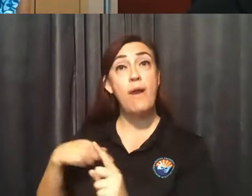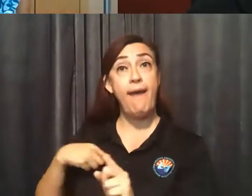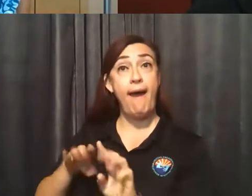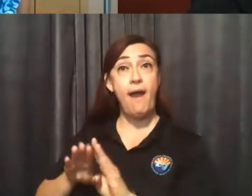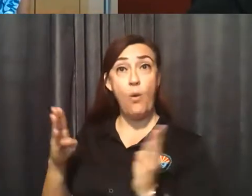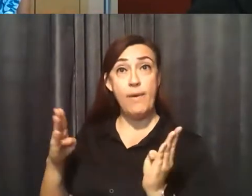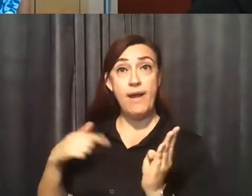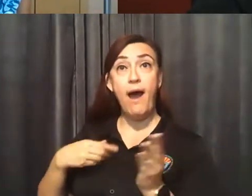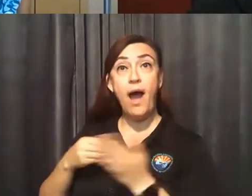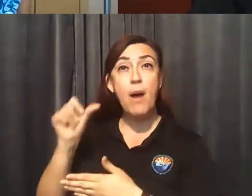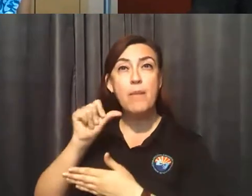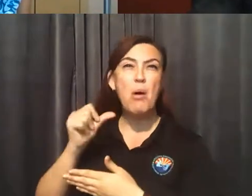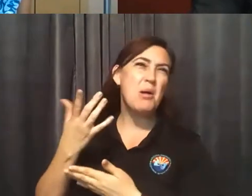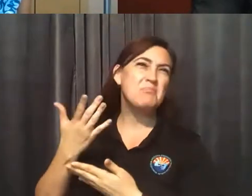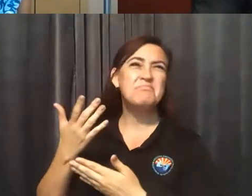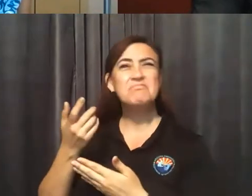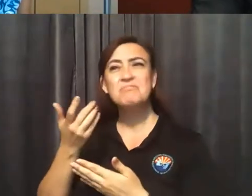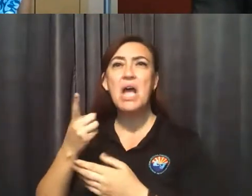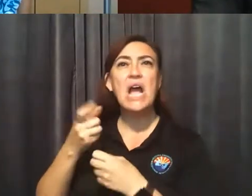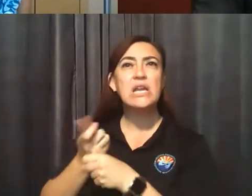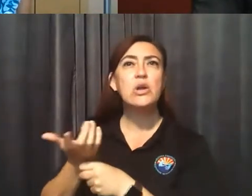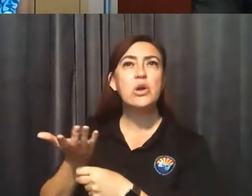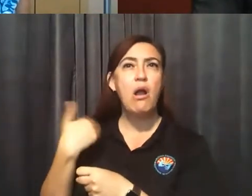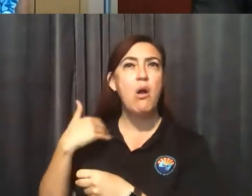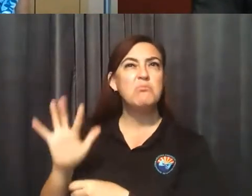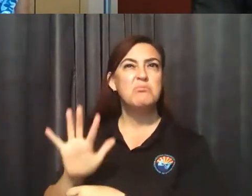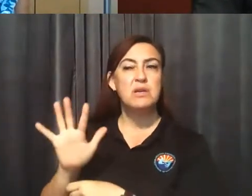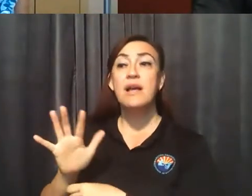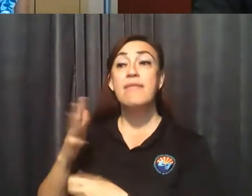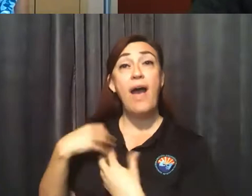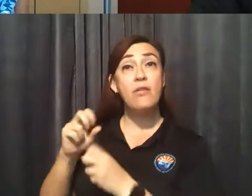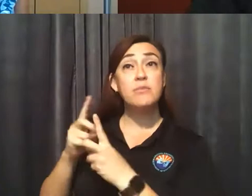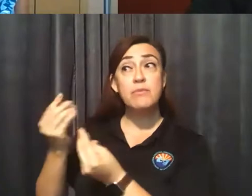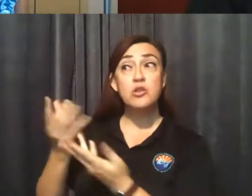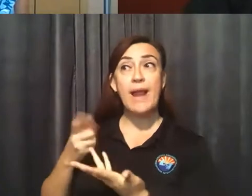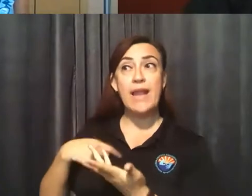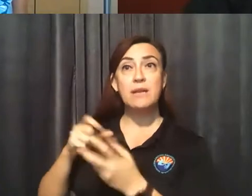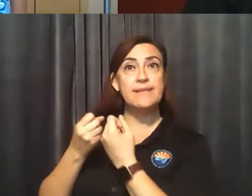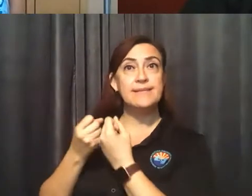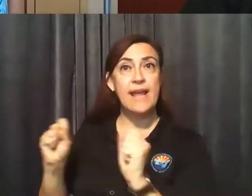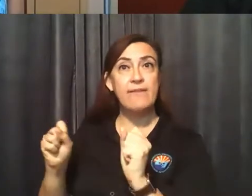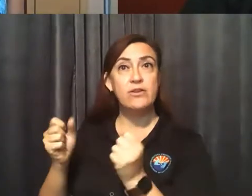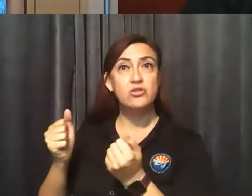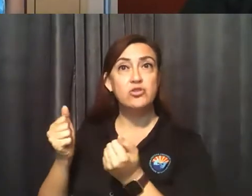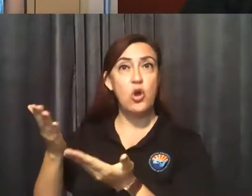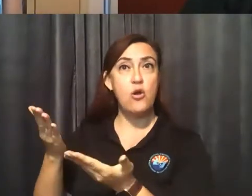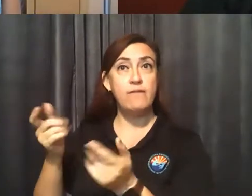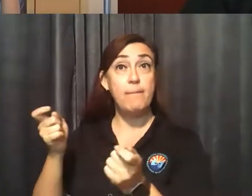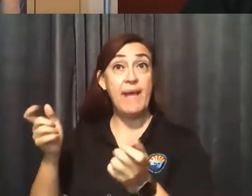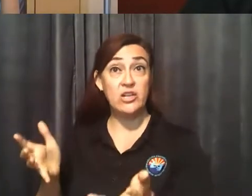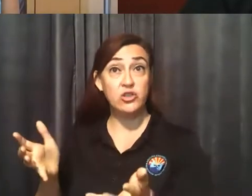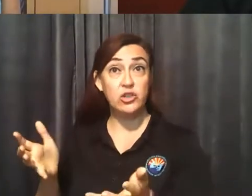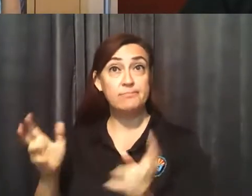bar a little over a year ago. I was told by the health department that I needed to be a safe serve manager, as I am a food establishment,